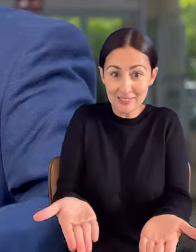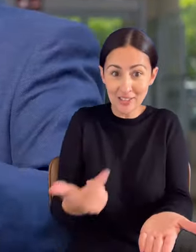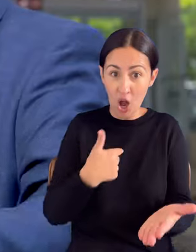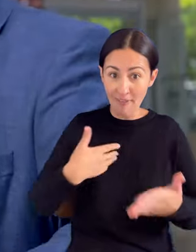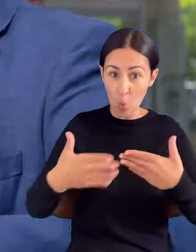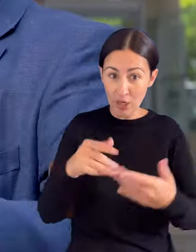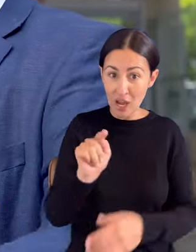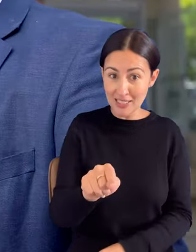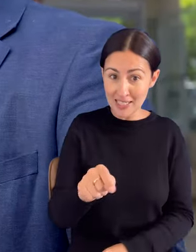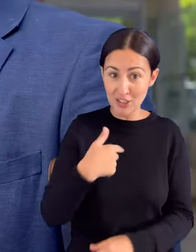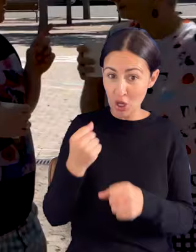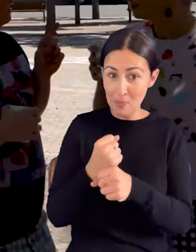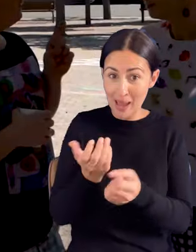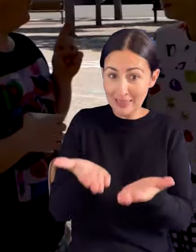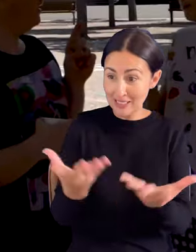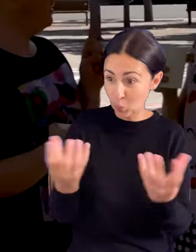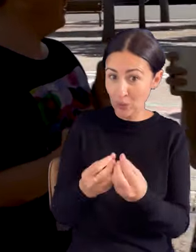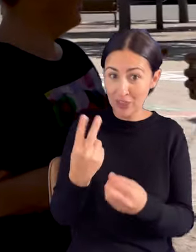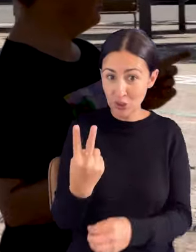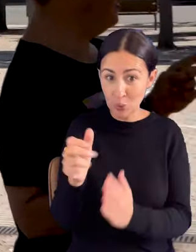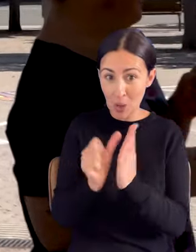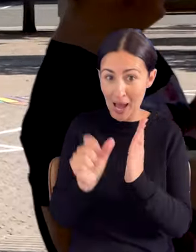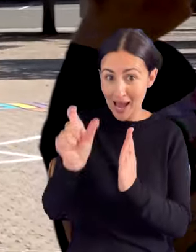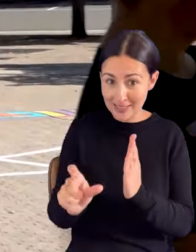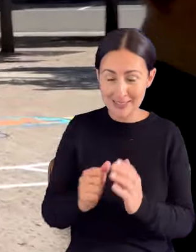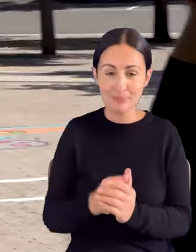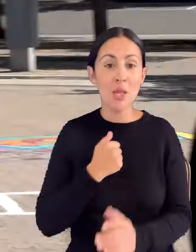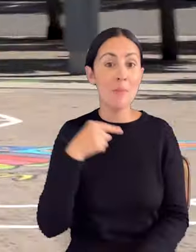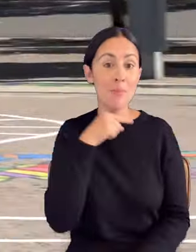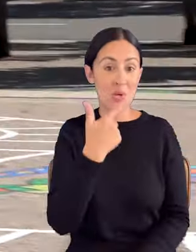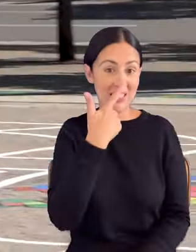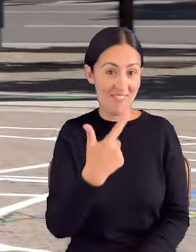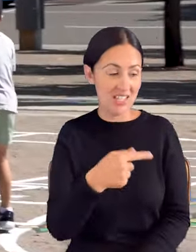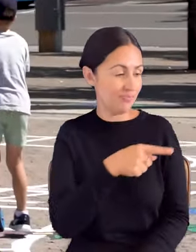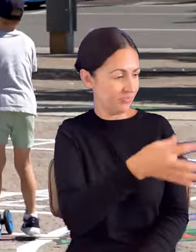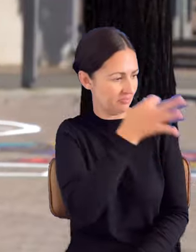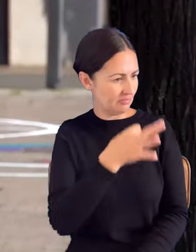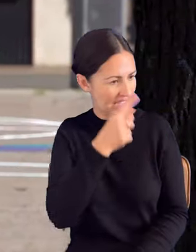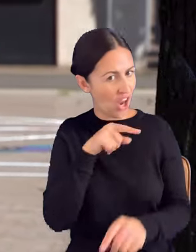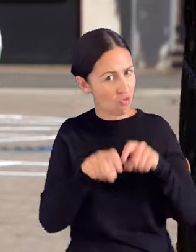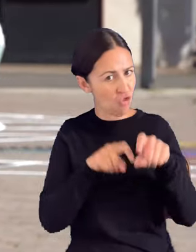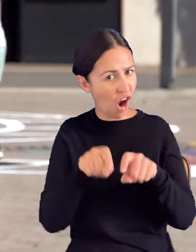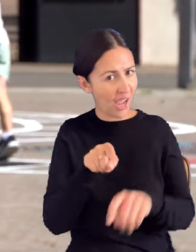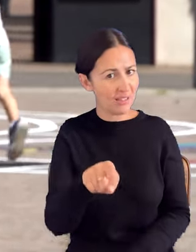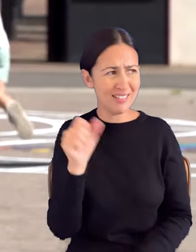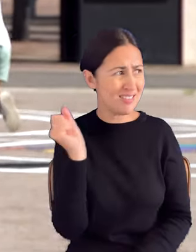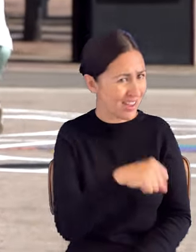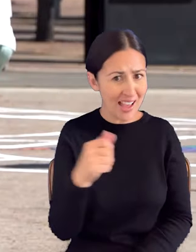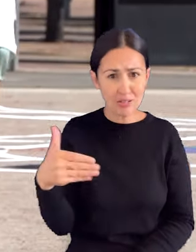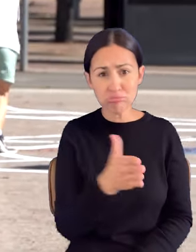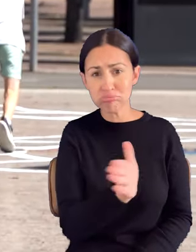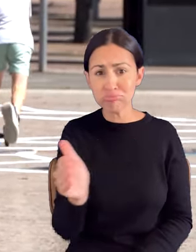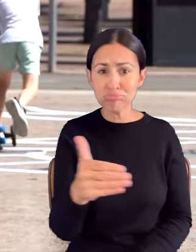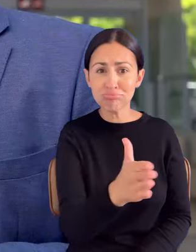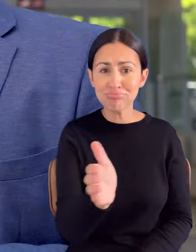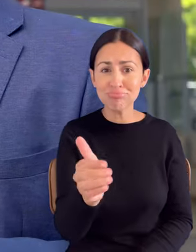organised or managed or coordinated. So my son's seven years old and he said, well, can I ride on this? I said, yeah, go for it. He was asking questions about,